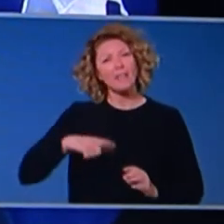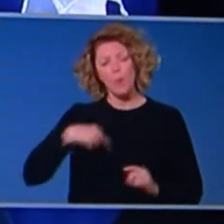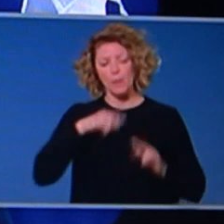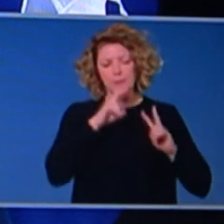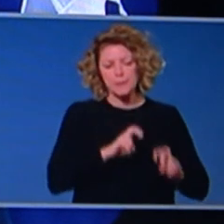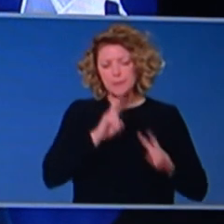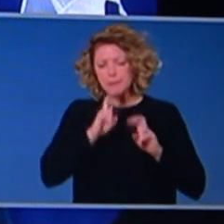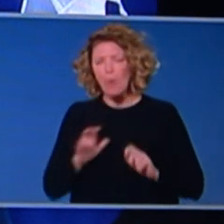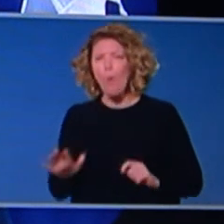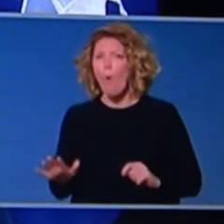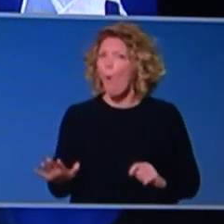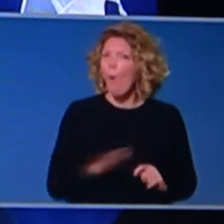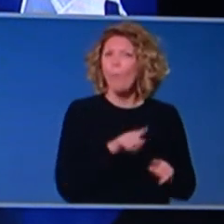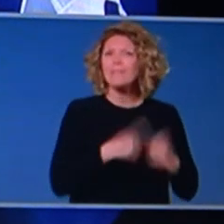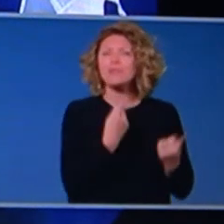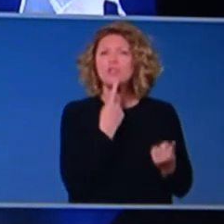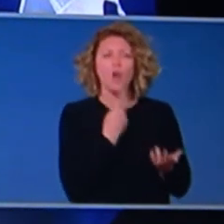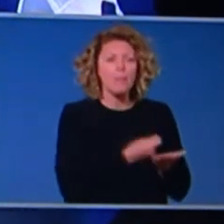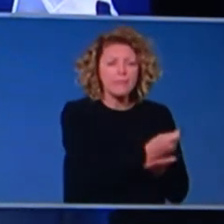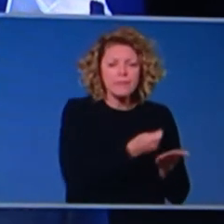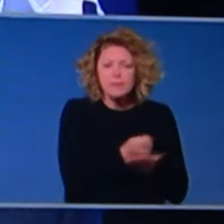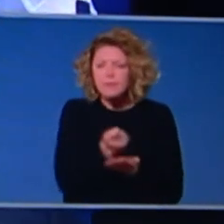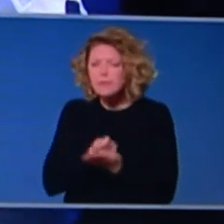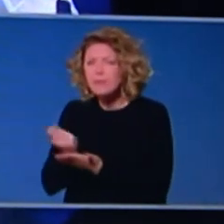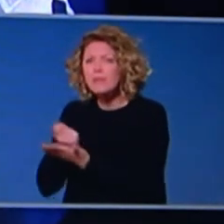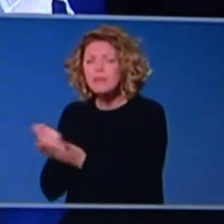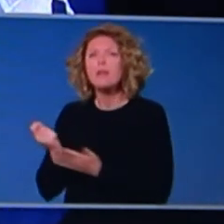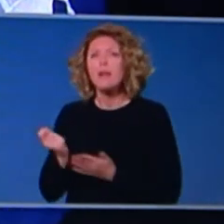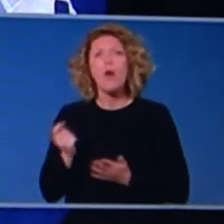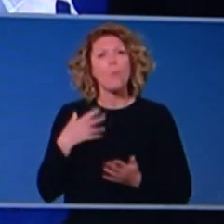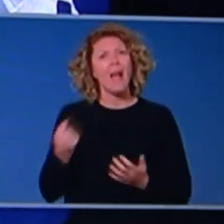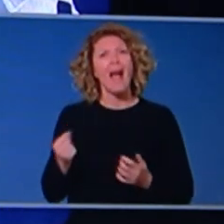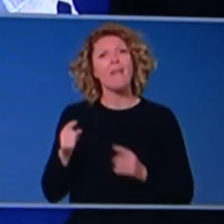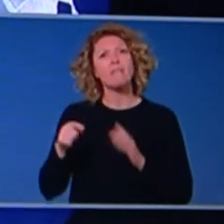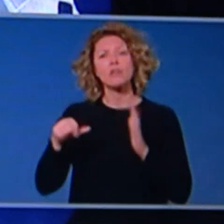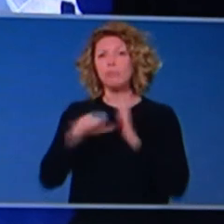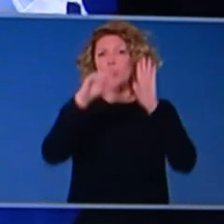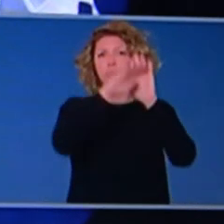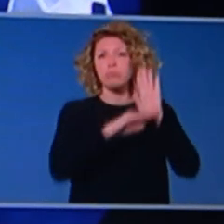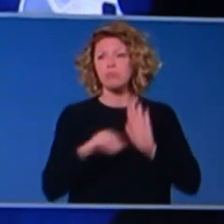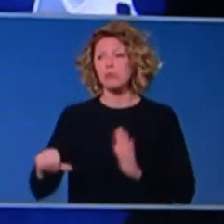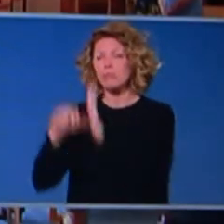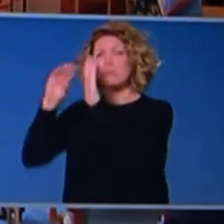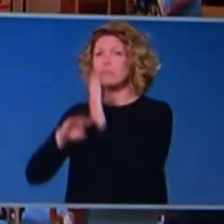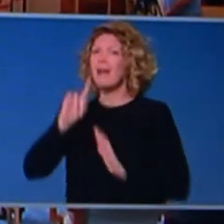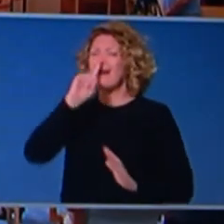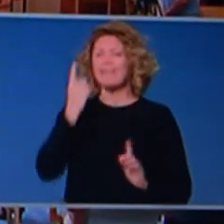considering very carefully, and we've set the parameters for JobKeeper and for JobSeeker. And, uh, we, we have no plans to change those.